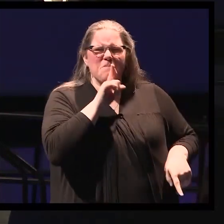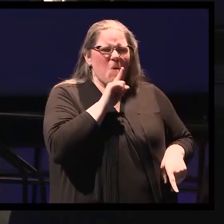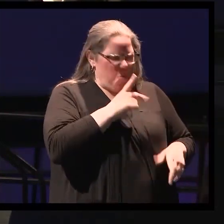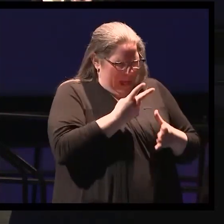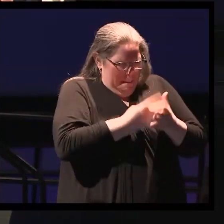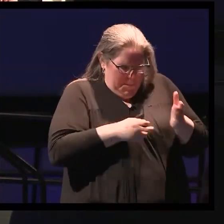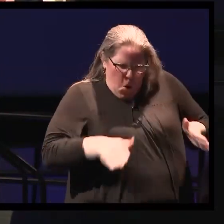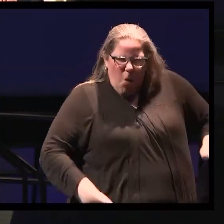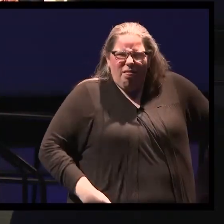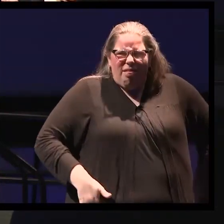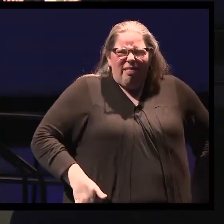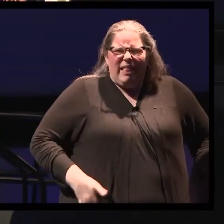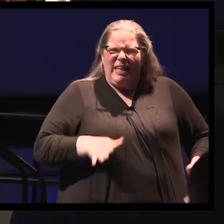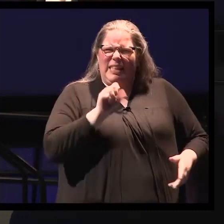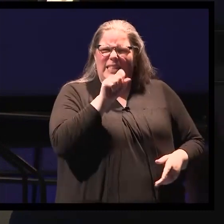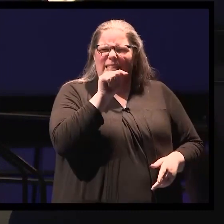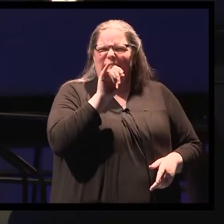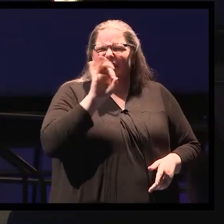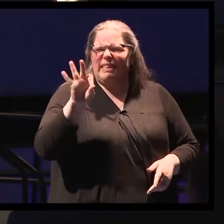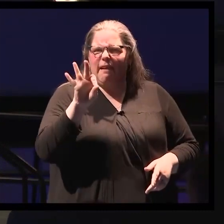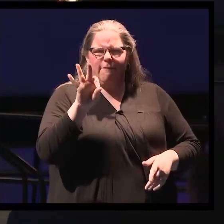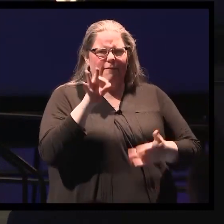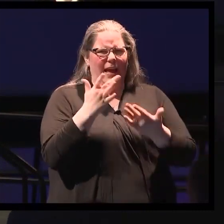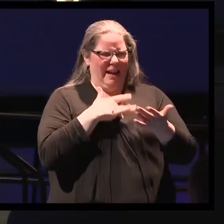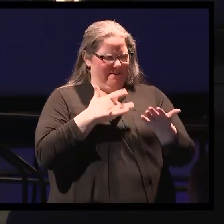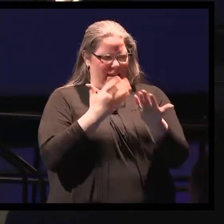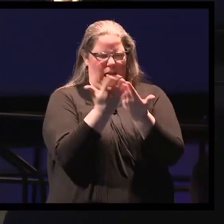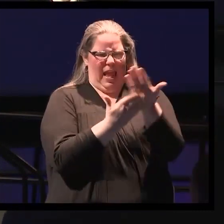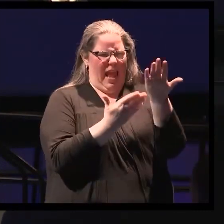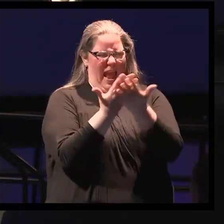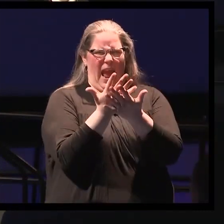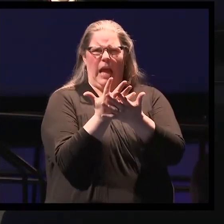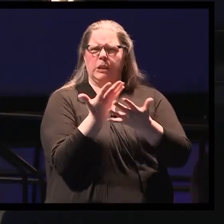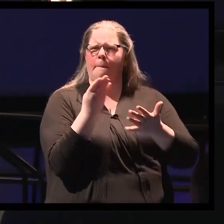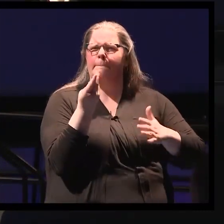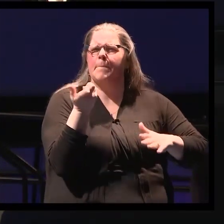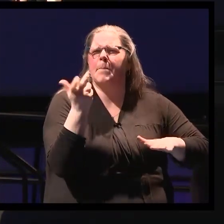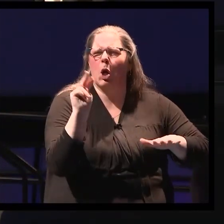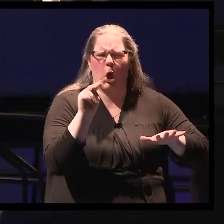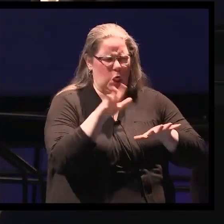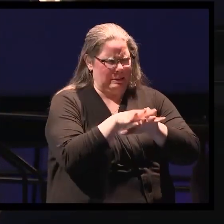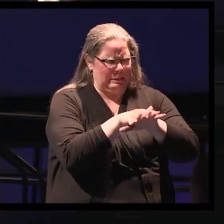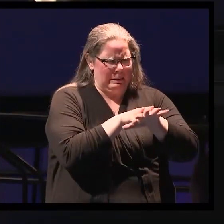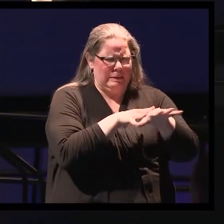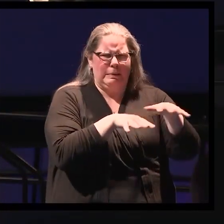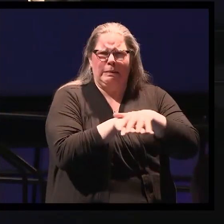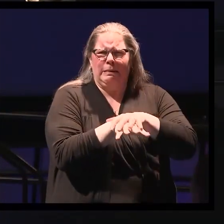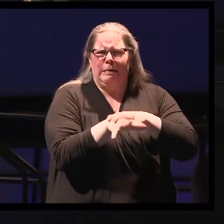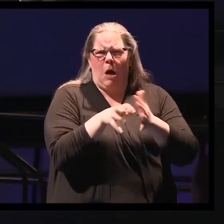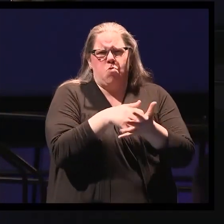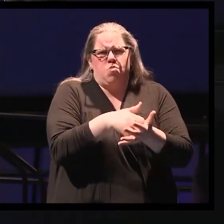describes that he has burning of his hands, and he feels as if his hands are just dropping objects. He's lost his strength in his hands.